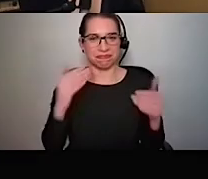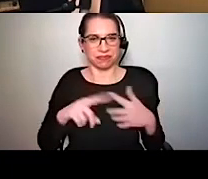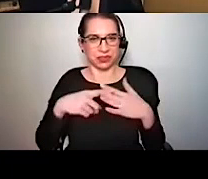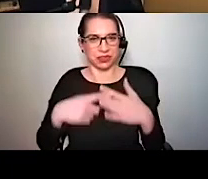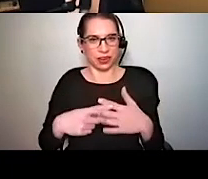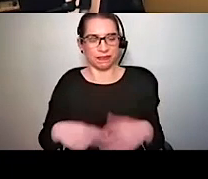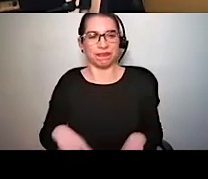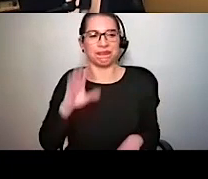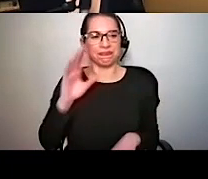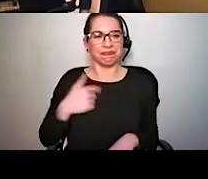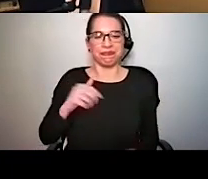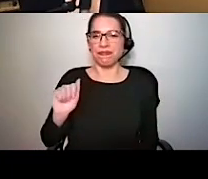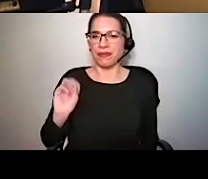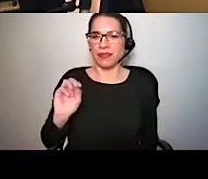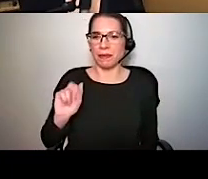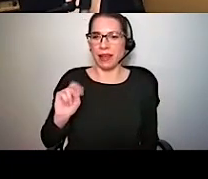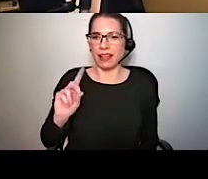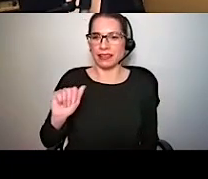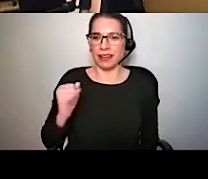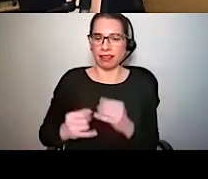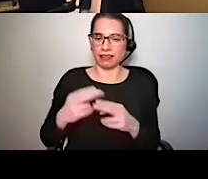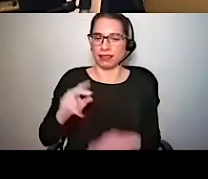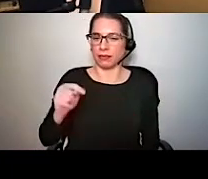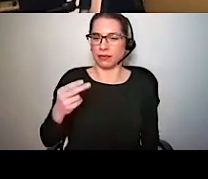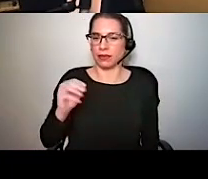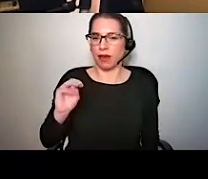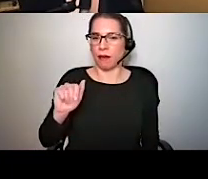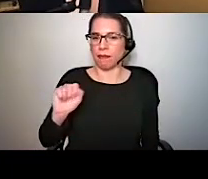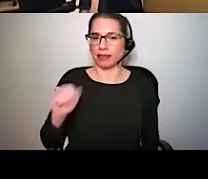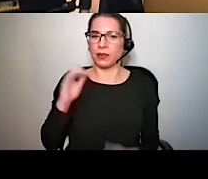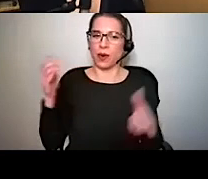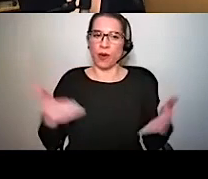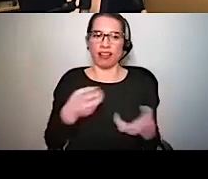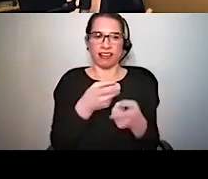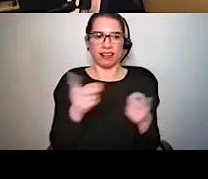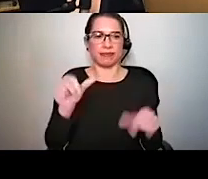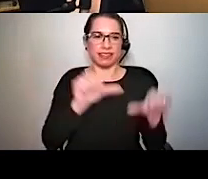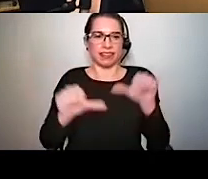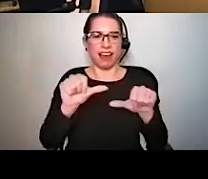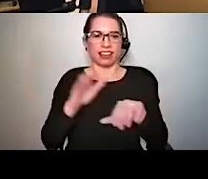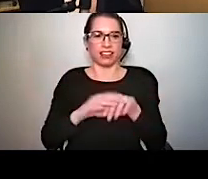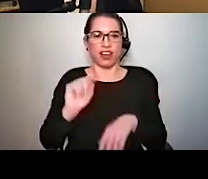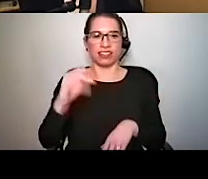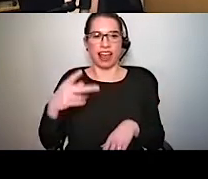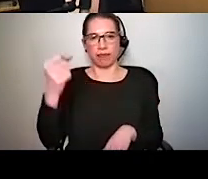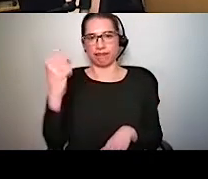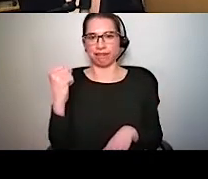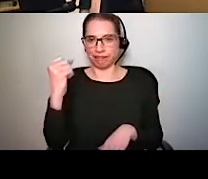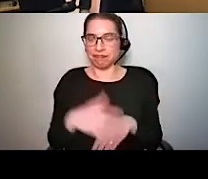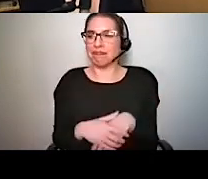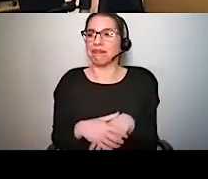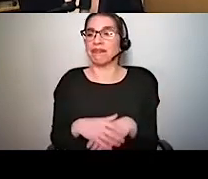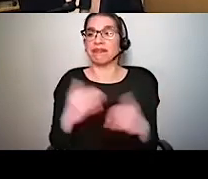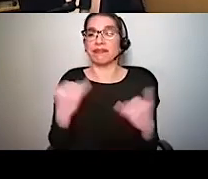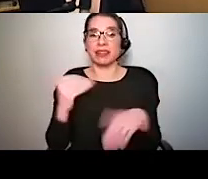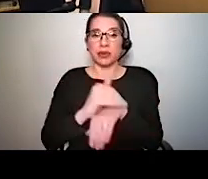My name is Amanda Thomas, and I would love to welcome you to Science on Tap. We are here this evening to learn about